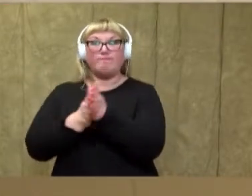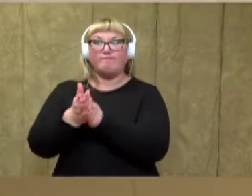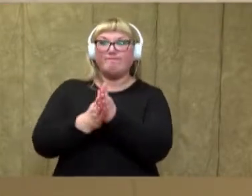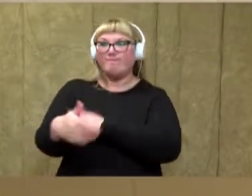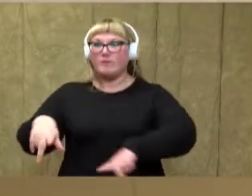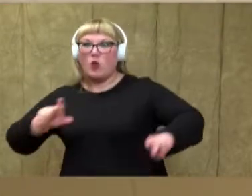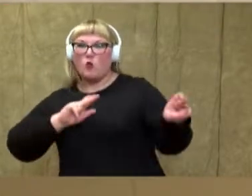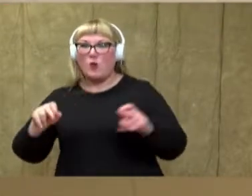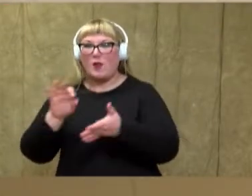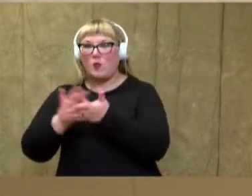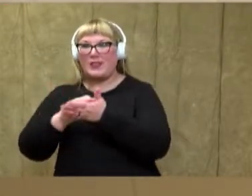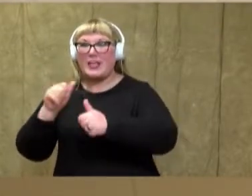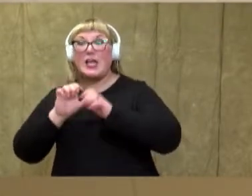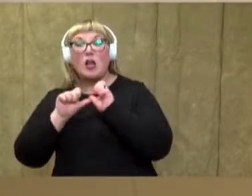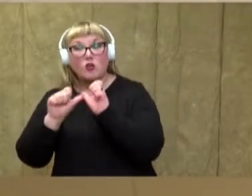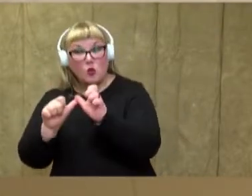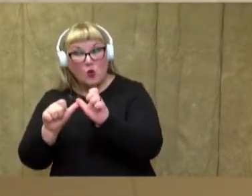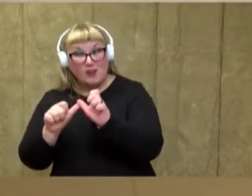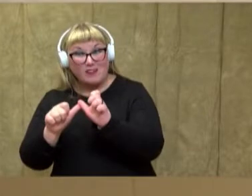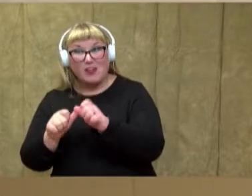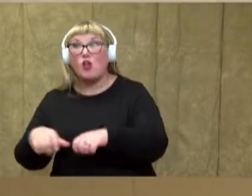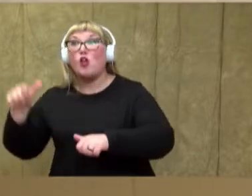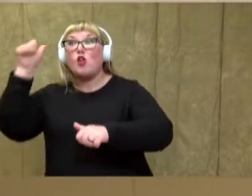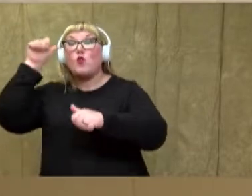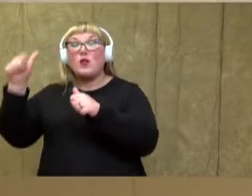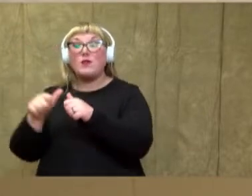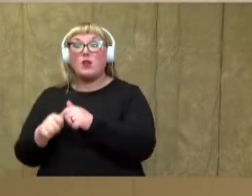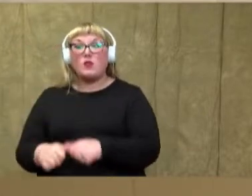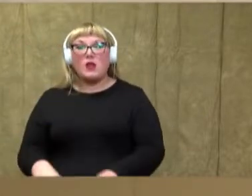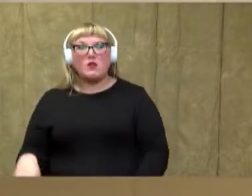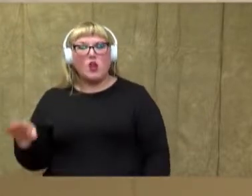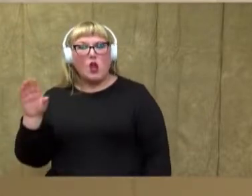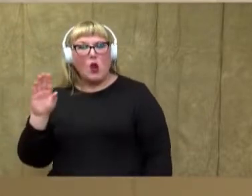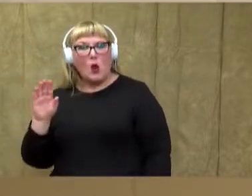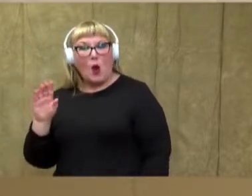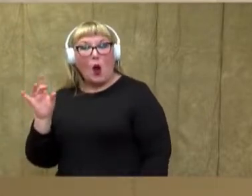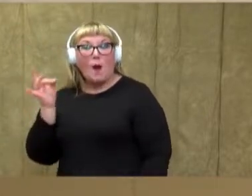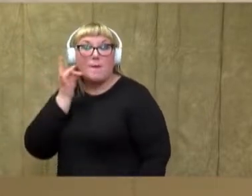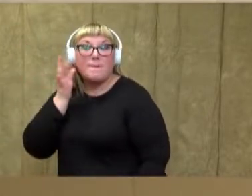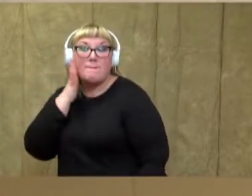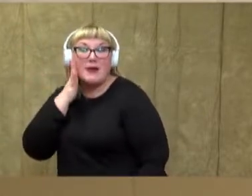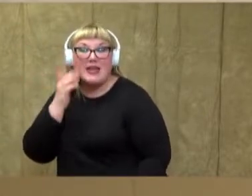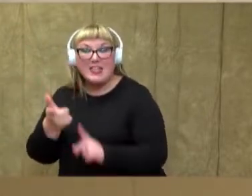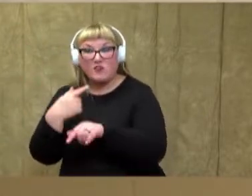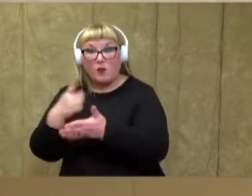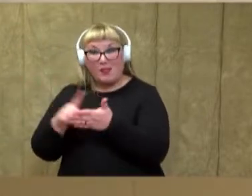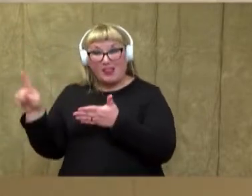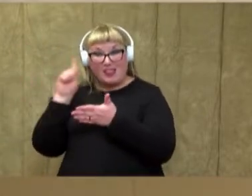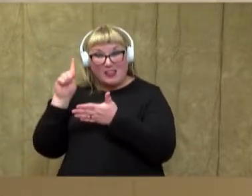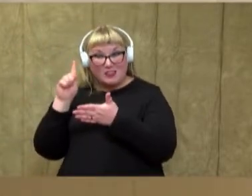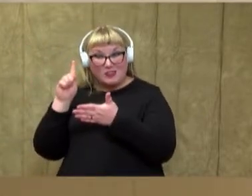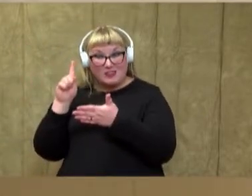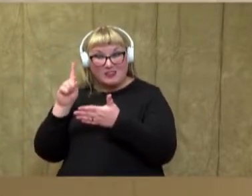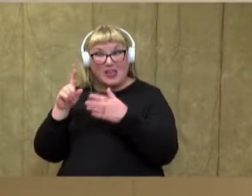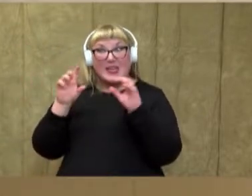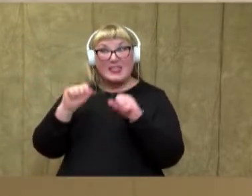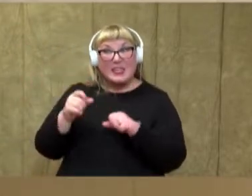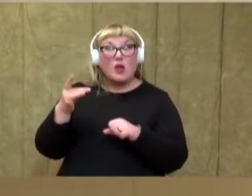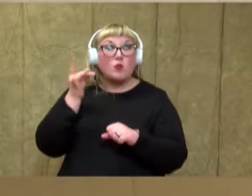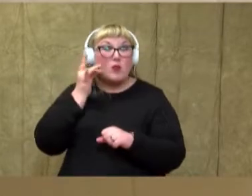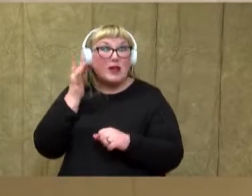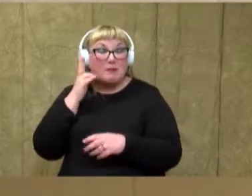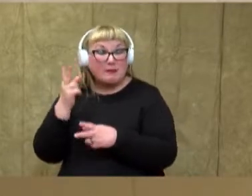with counting on, do you remember our bees from last week? Can we be beekeepers